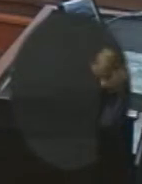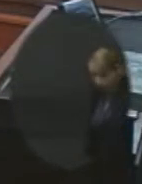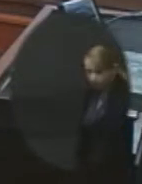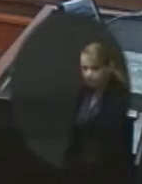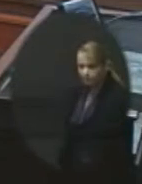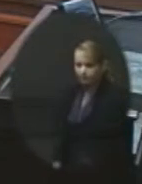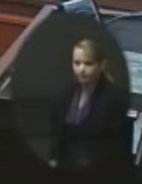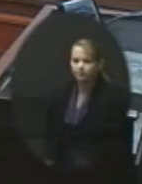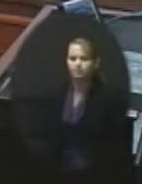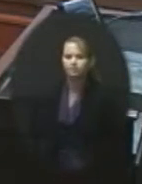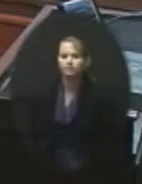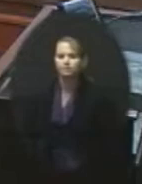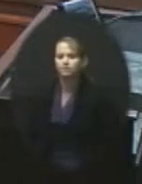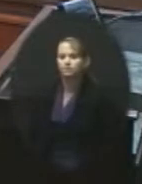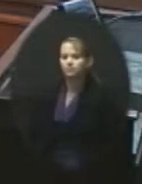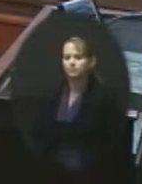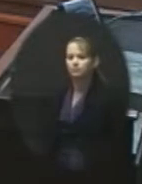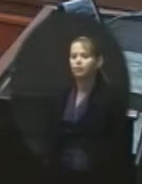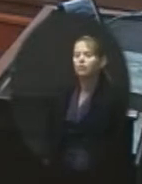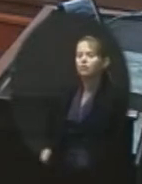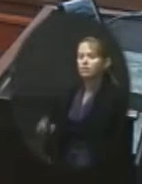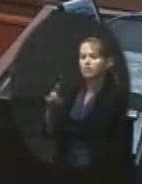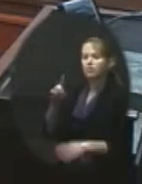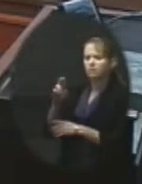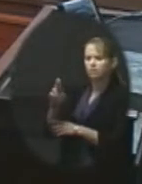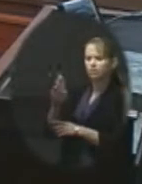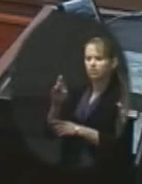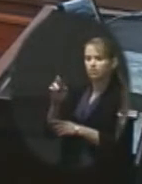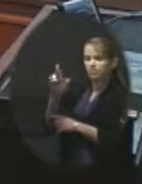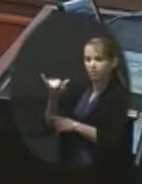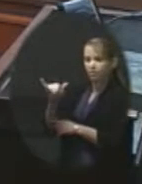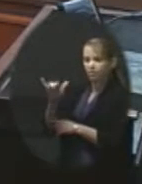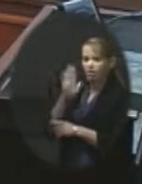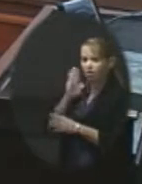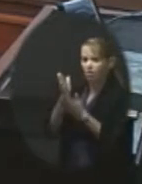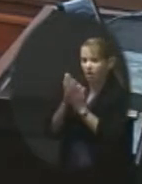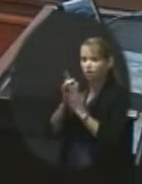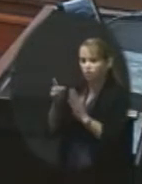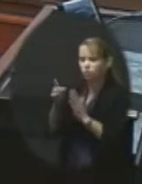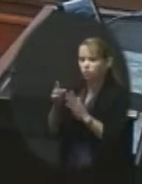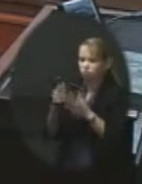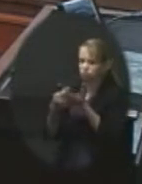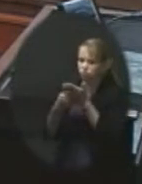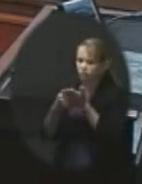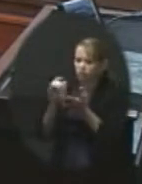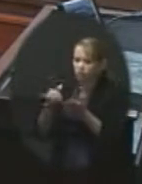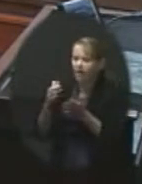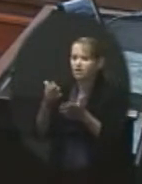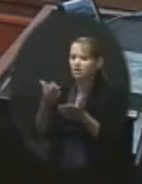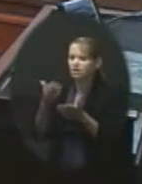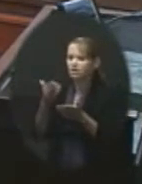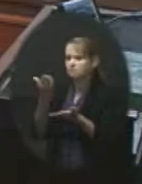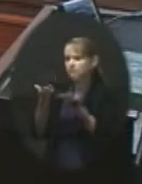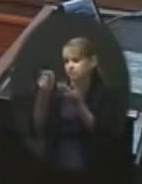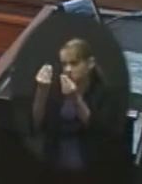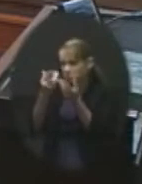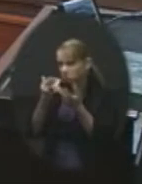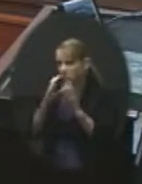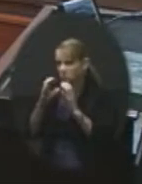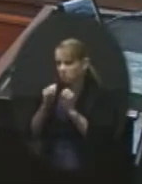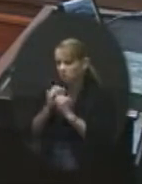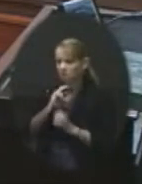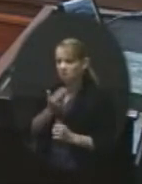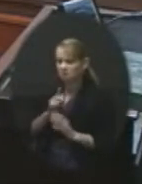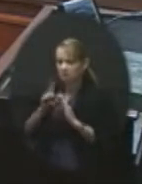Dr. Berry, I'll ask you to address those and maybe in the communication to us at a later point. Thank you. Is there anyone else